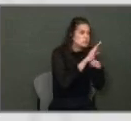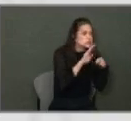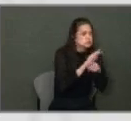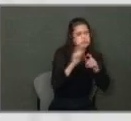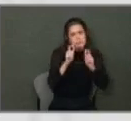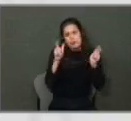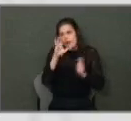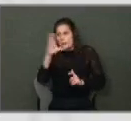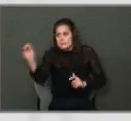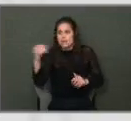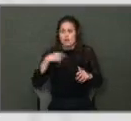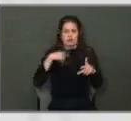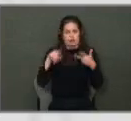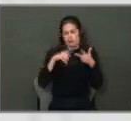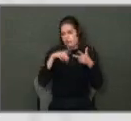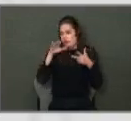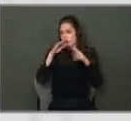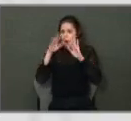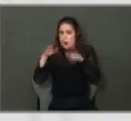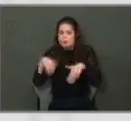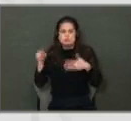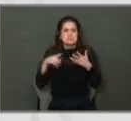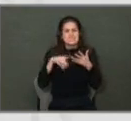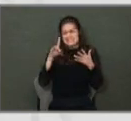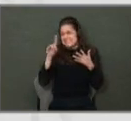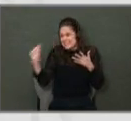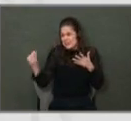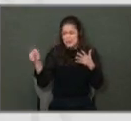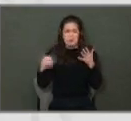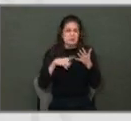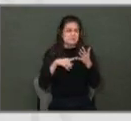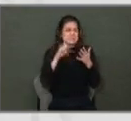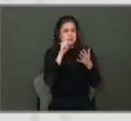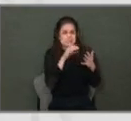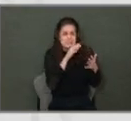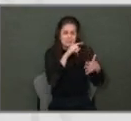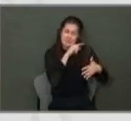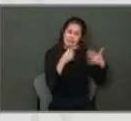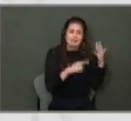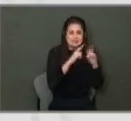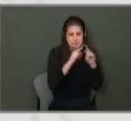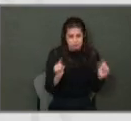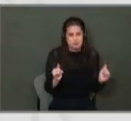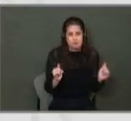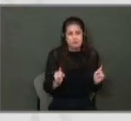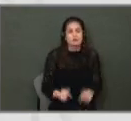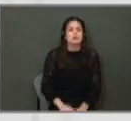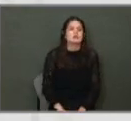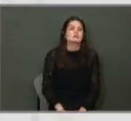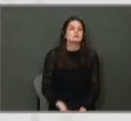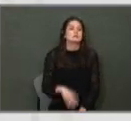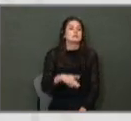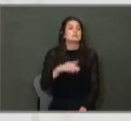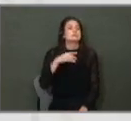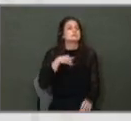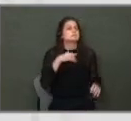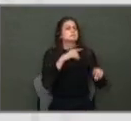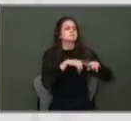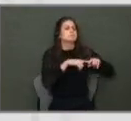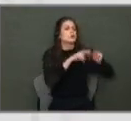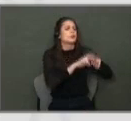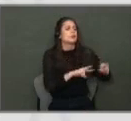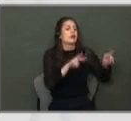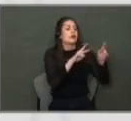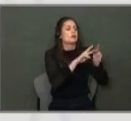homestead, apartments, disabled, over 65. At the time, based on the values we were working